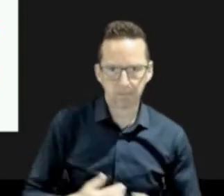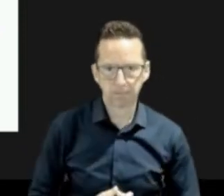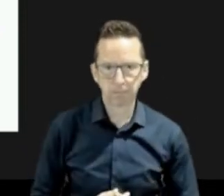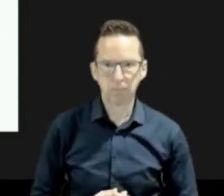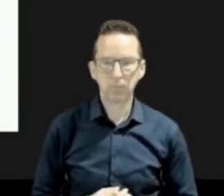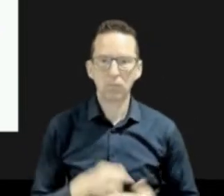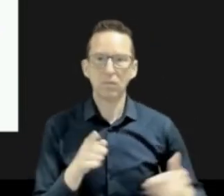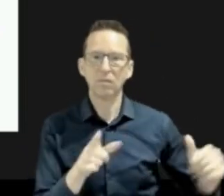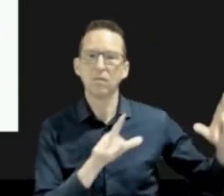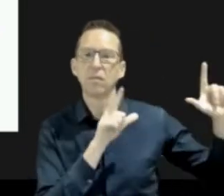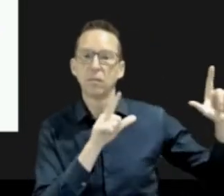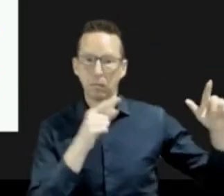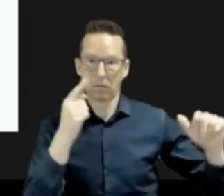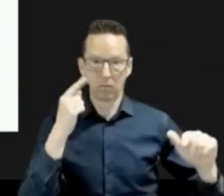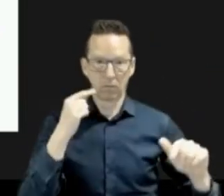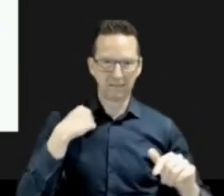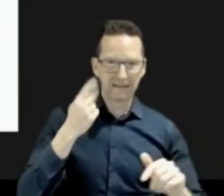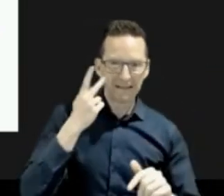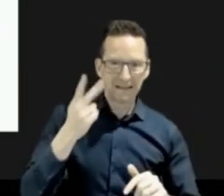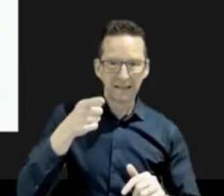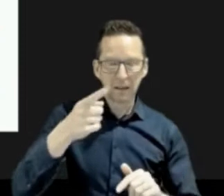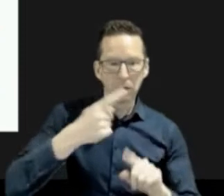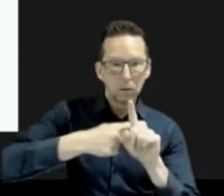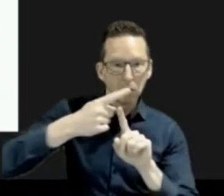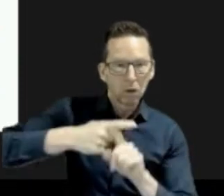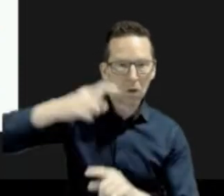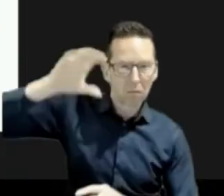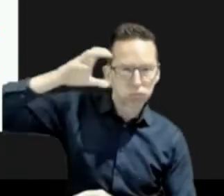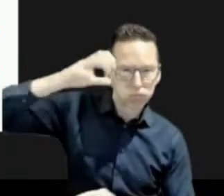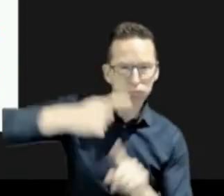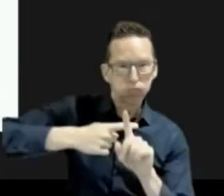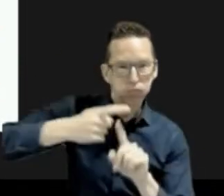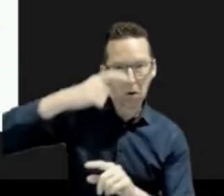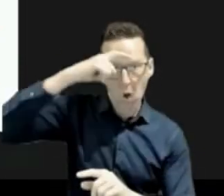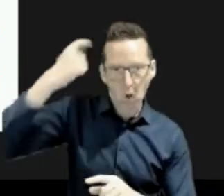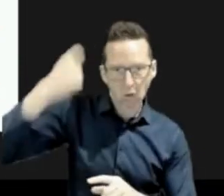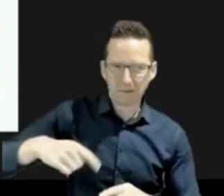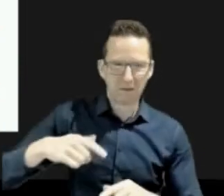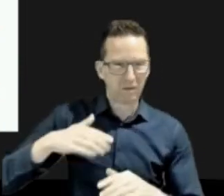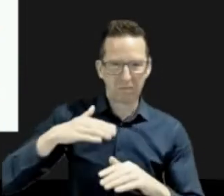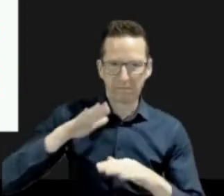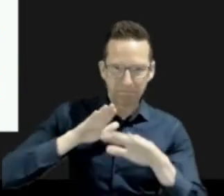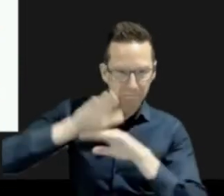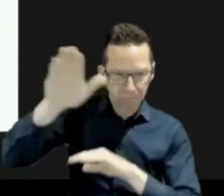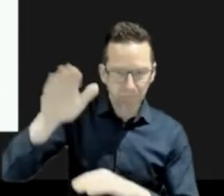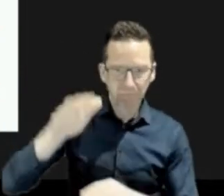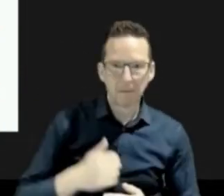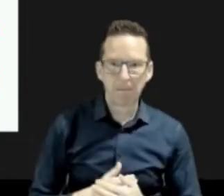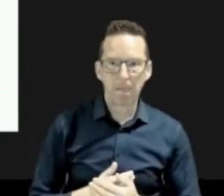1500 temperature records were broken, but the most dramatic evidence of the impact of the heat occurred in Lytton, BC.